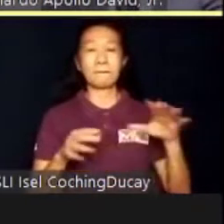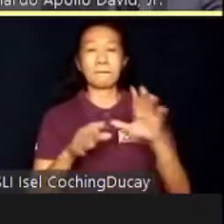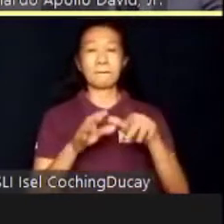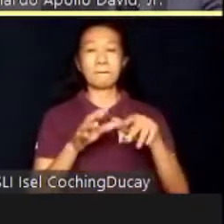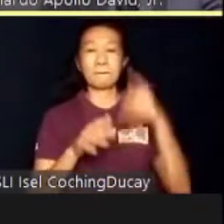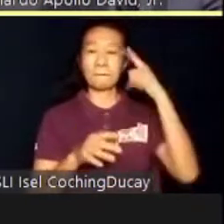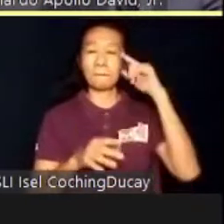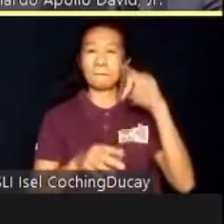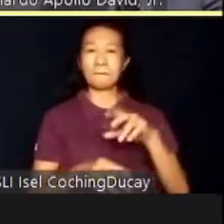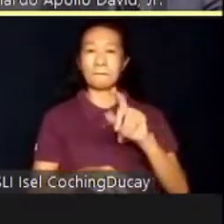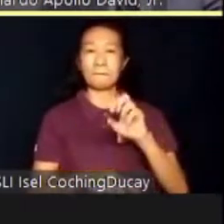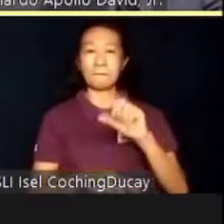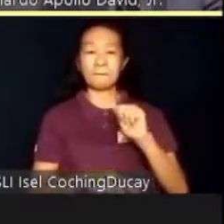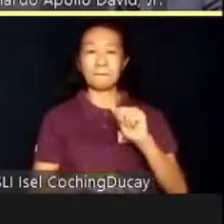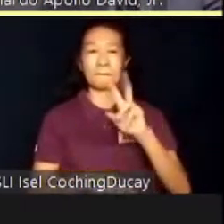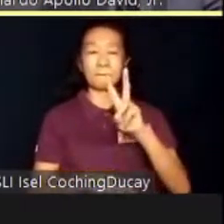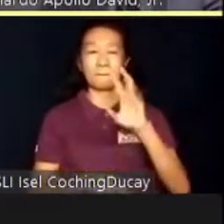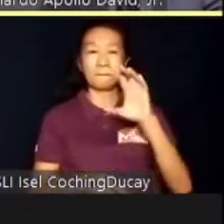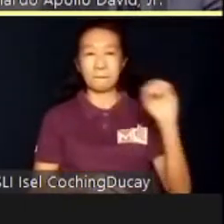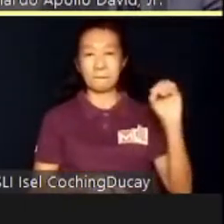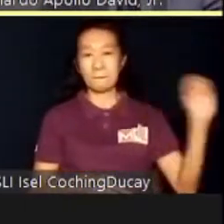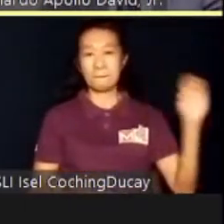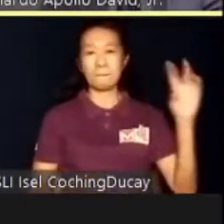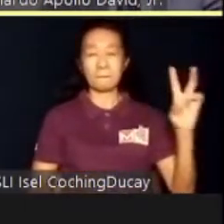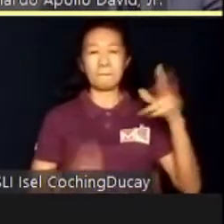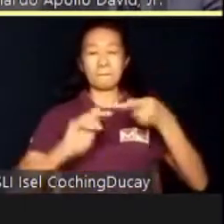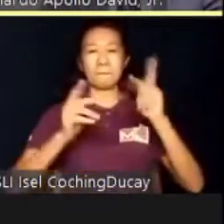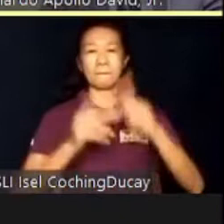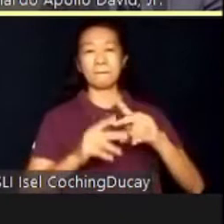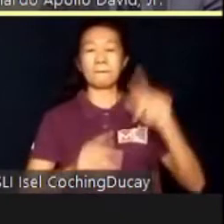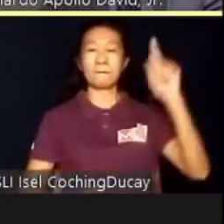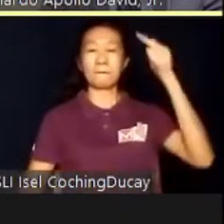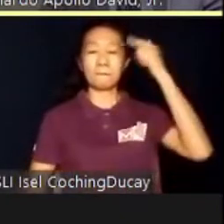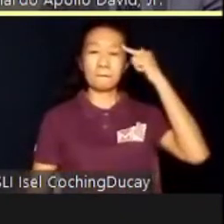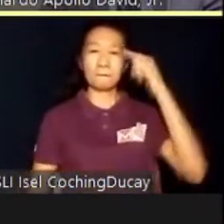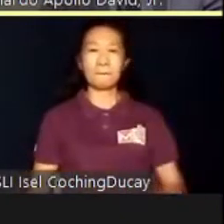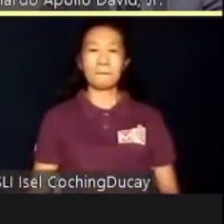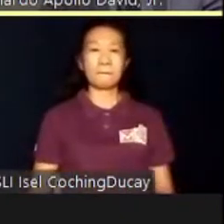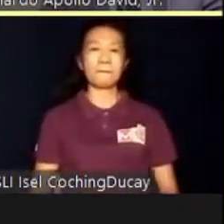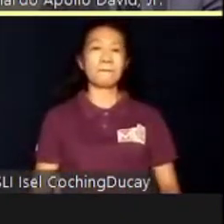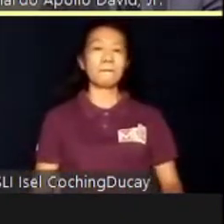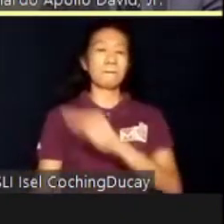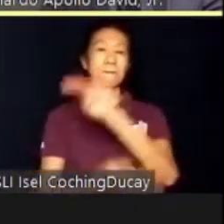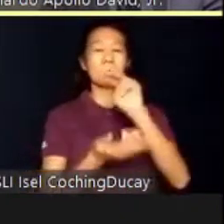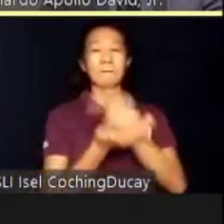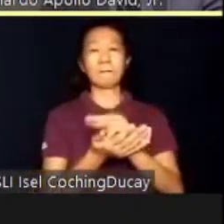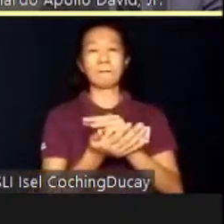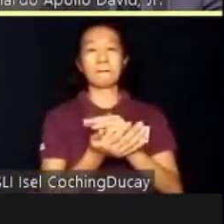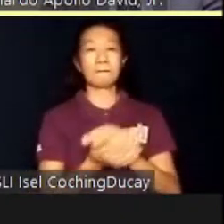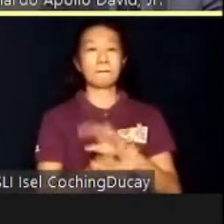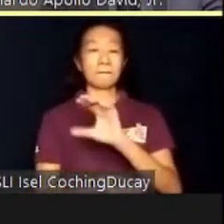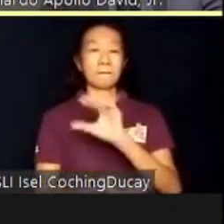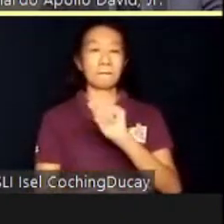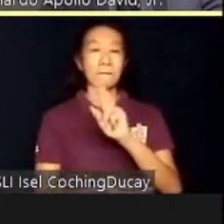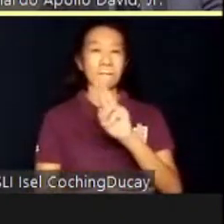TEACH in 2007 in partnership with local government such as Mandaluyong and Carmona, Cadite.